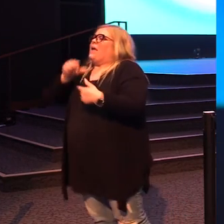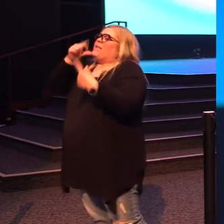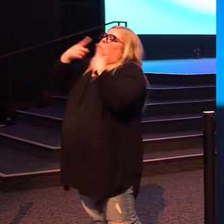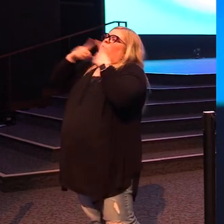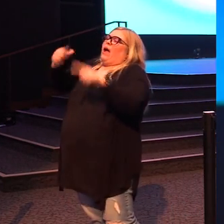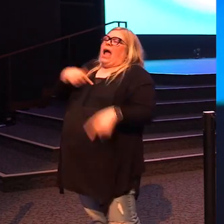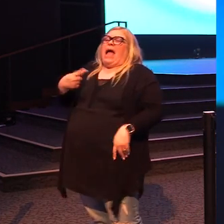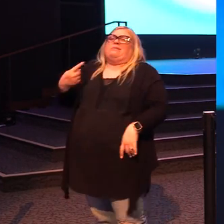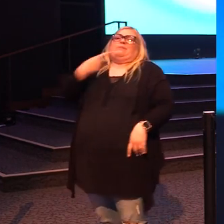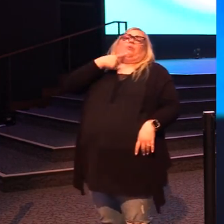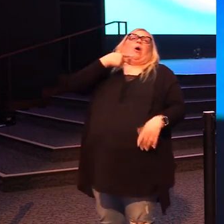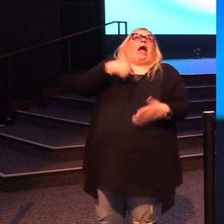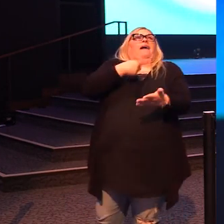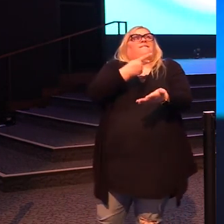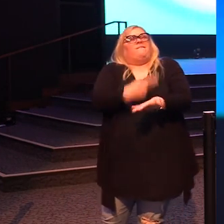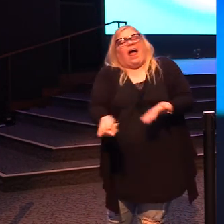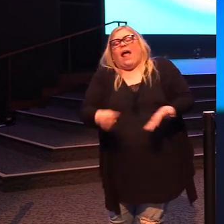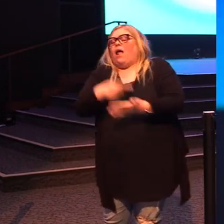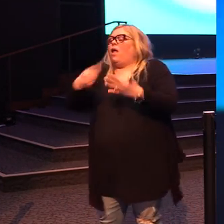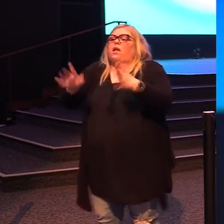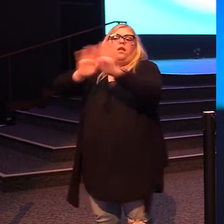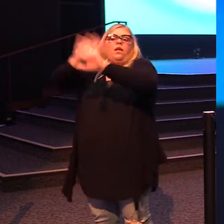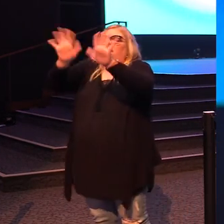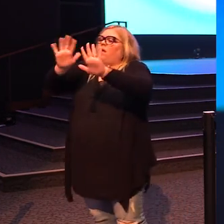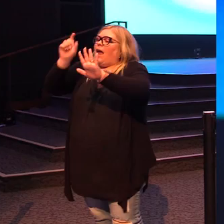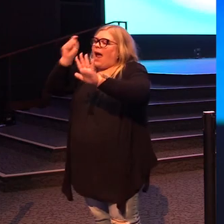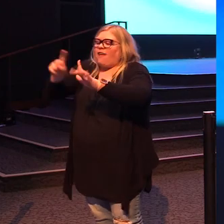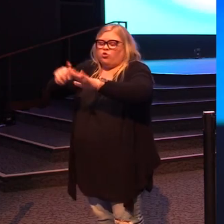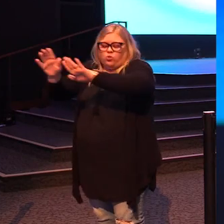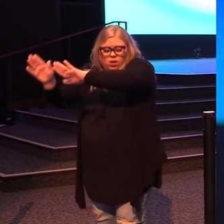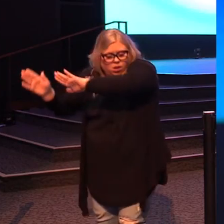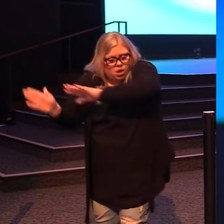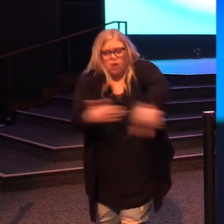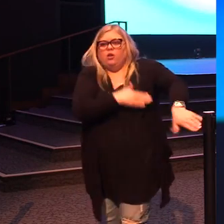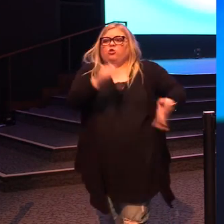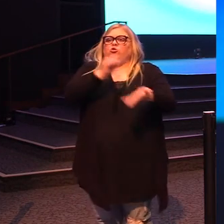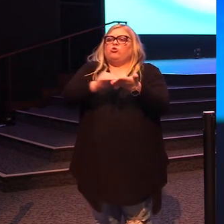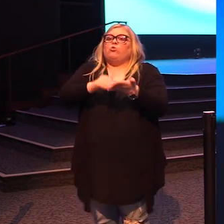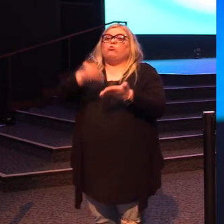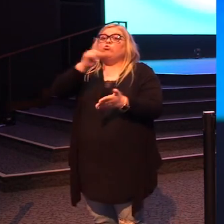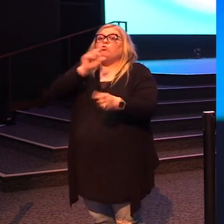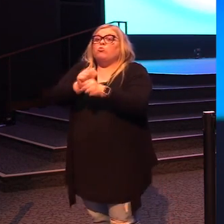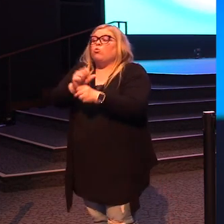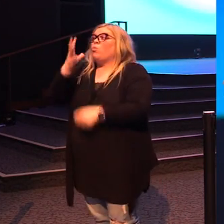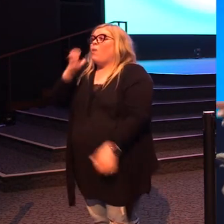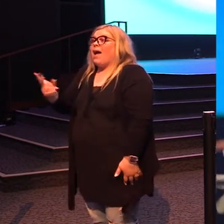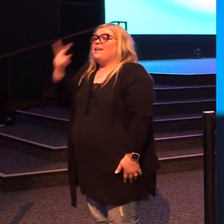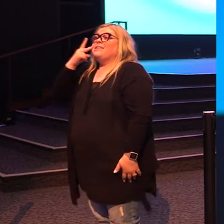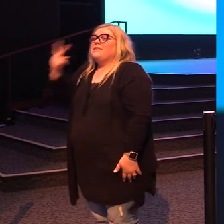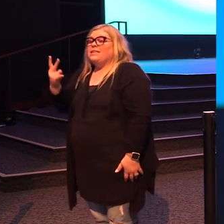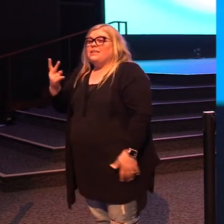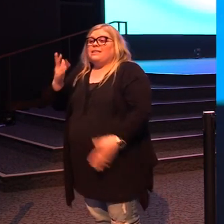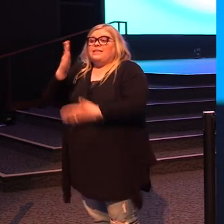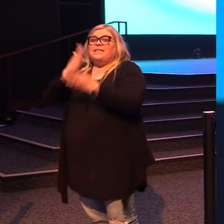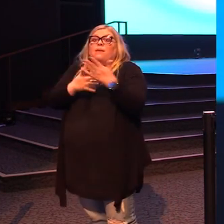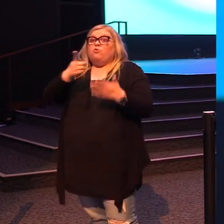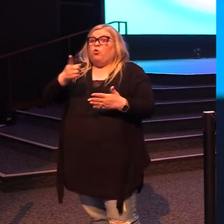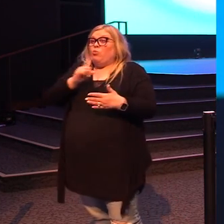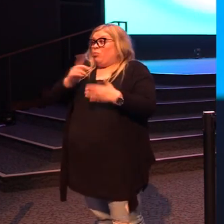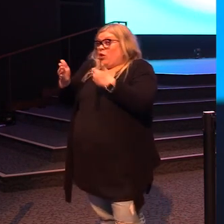or I'm disappointed, or I failed. But you've got to get past your excuse if you want to see. see, some of you are living in proximity